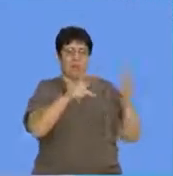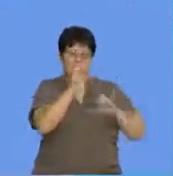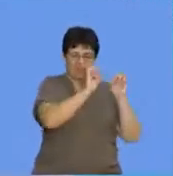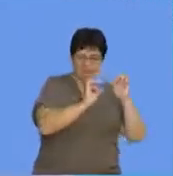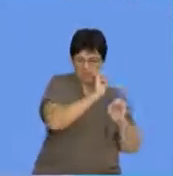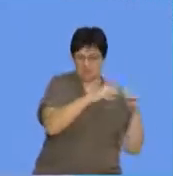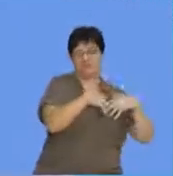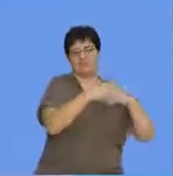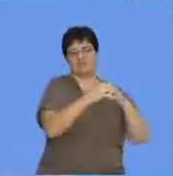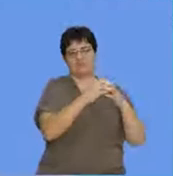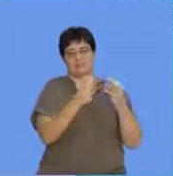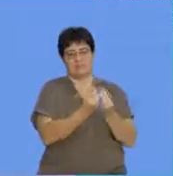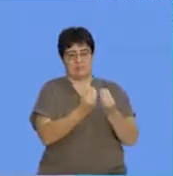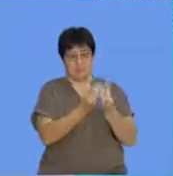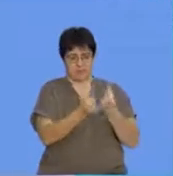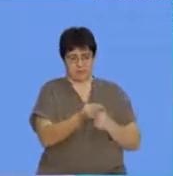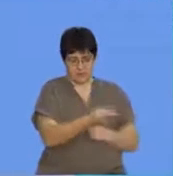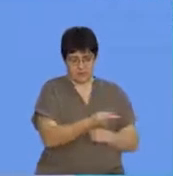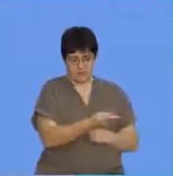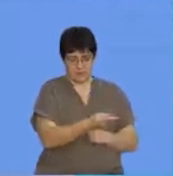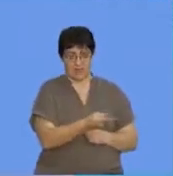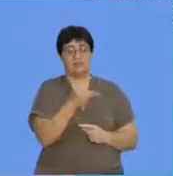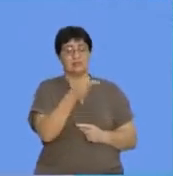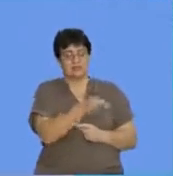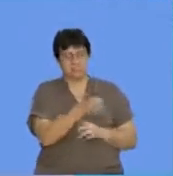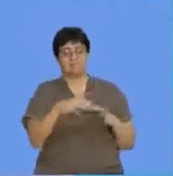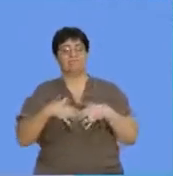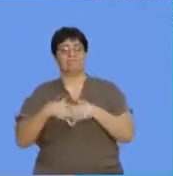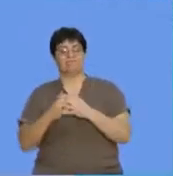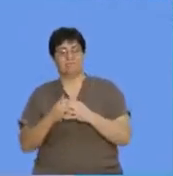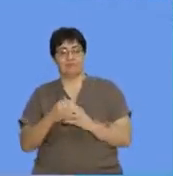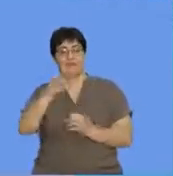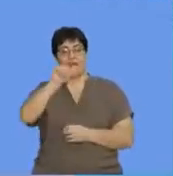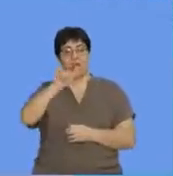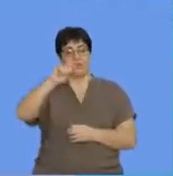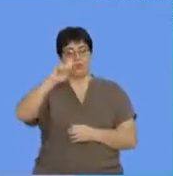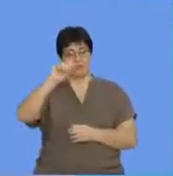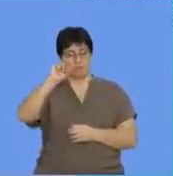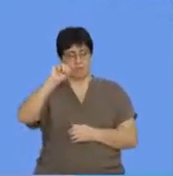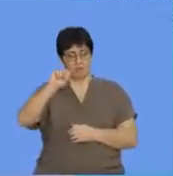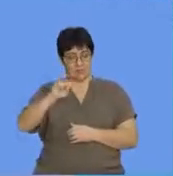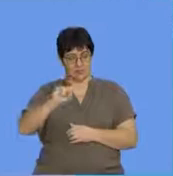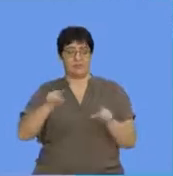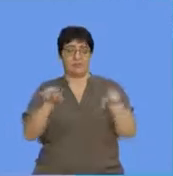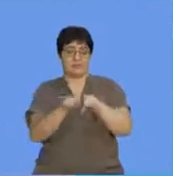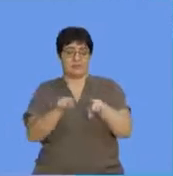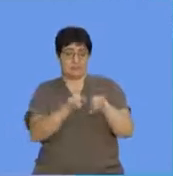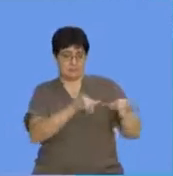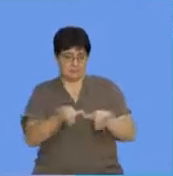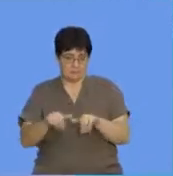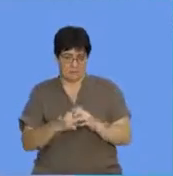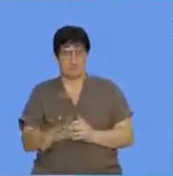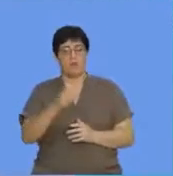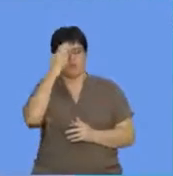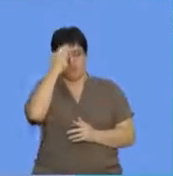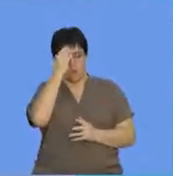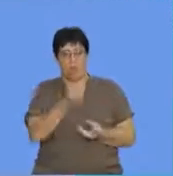you know, substances. And these elements are actually made up of atoms of the same kind. OK. So we also know something about compounds,